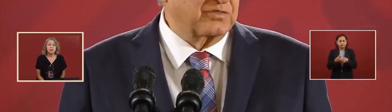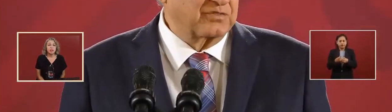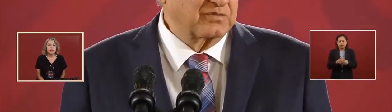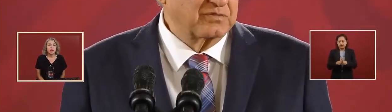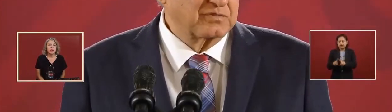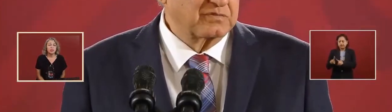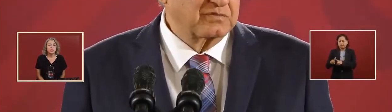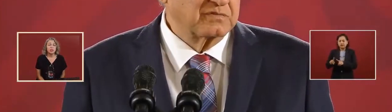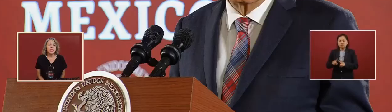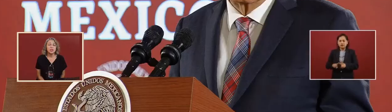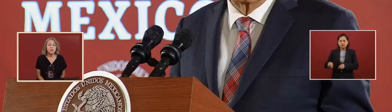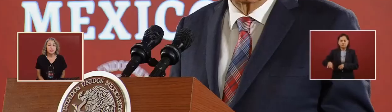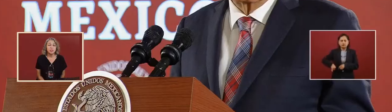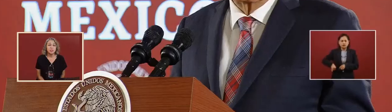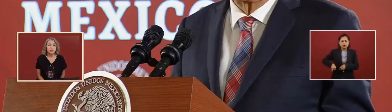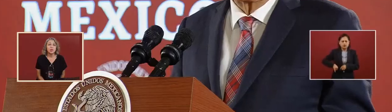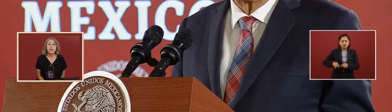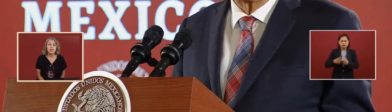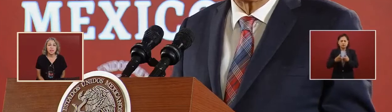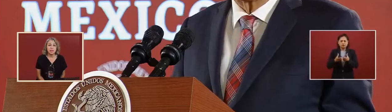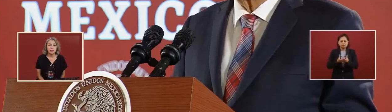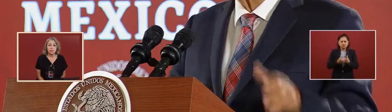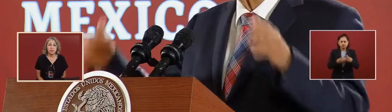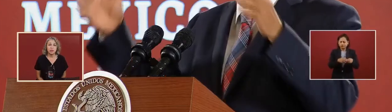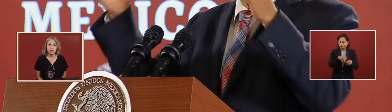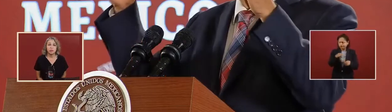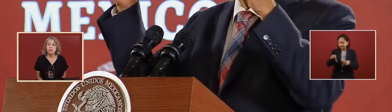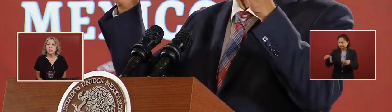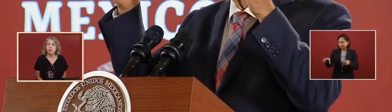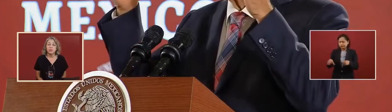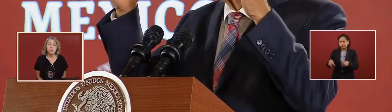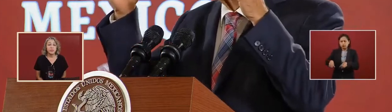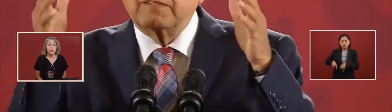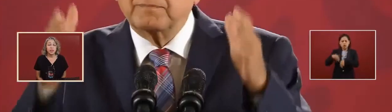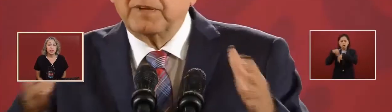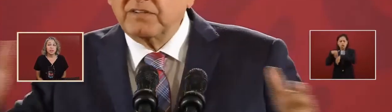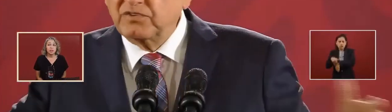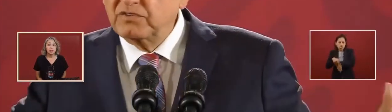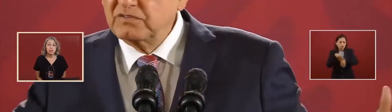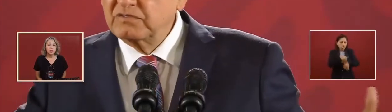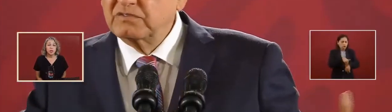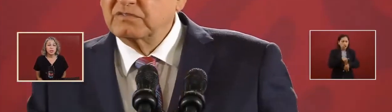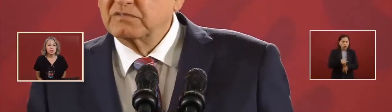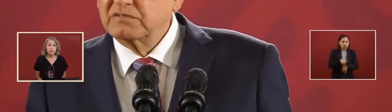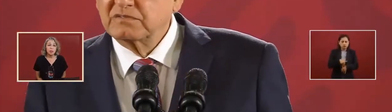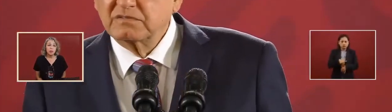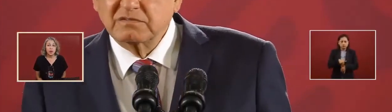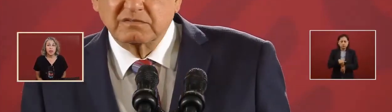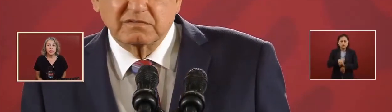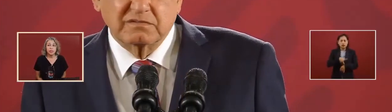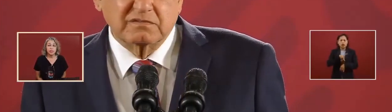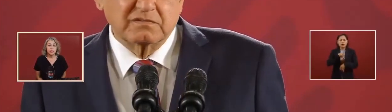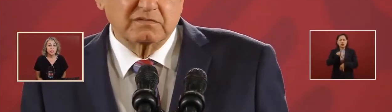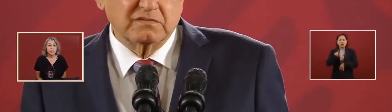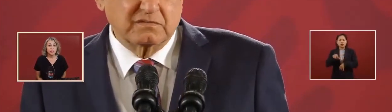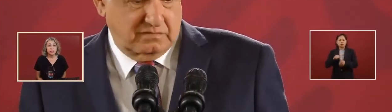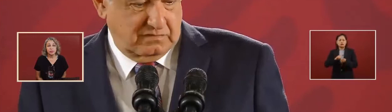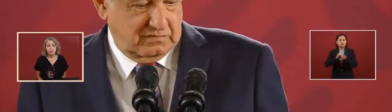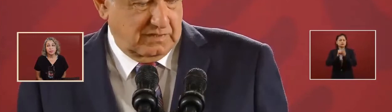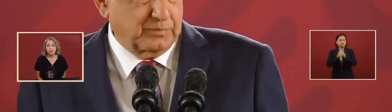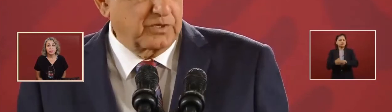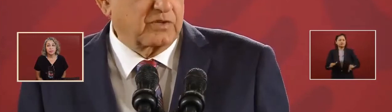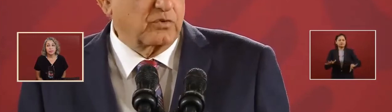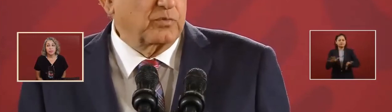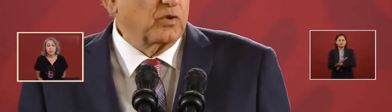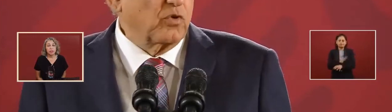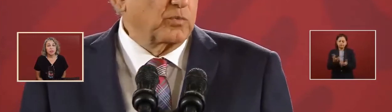created interest groups. So when you separate the economical